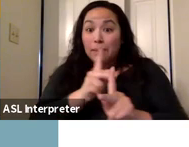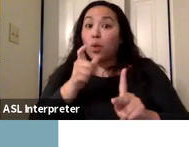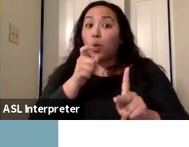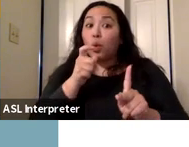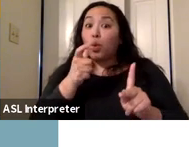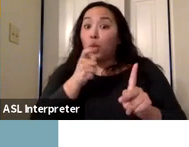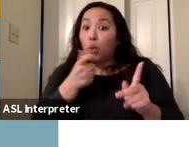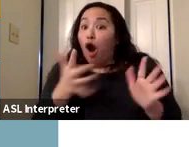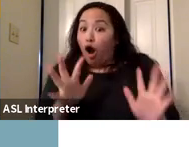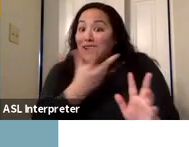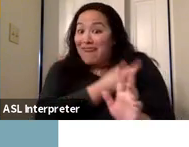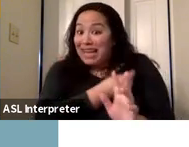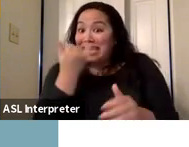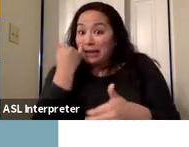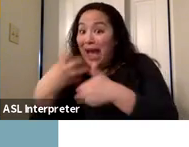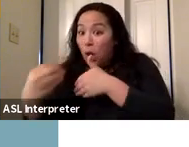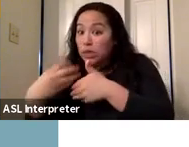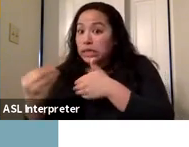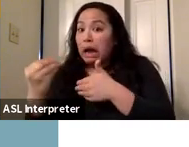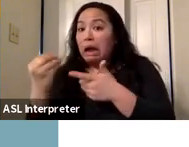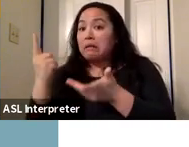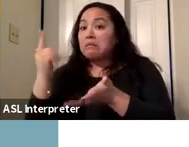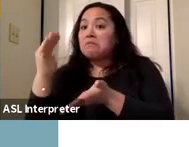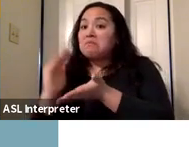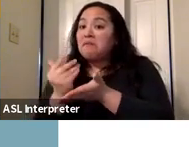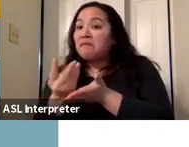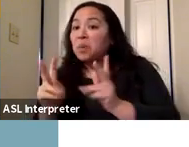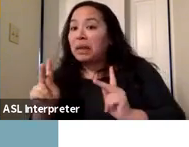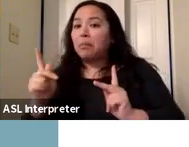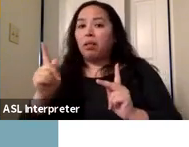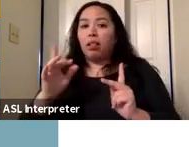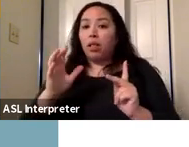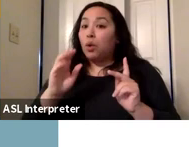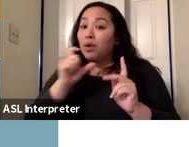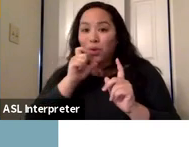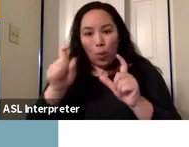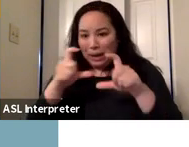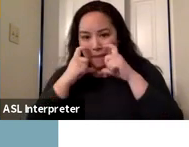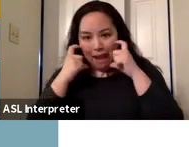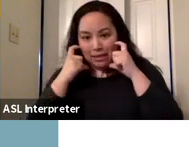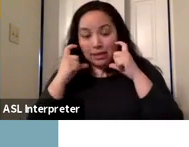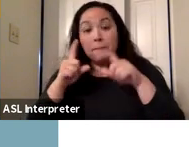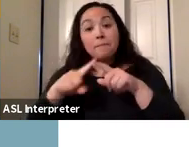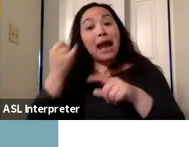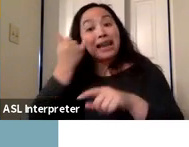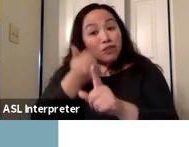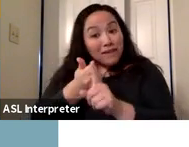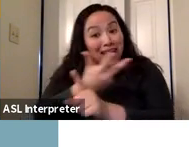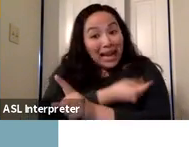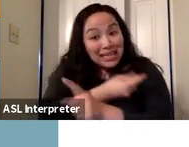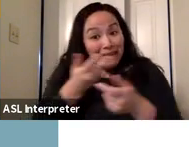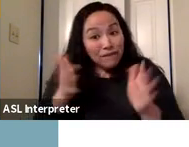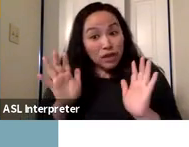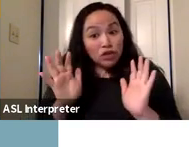to wear a mask unless they're in crowded settings. And that's great. So if you're vaccinated and there's not a lot of people around you outdoors,